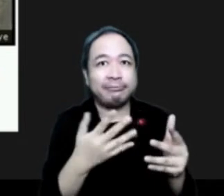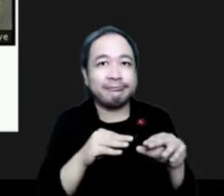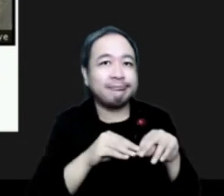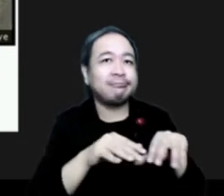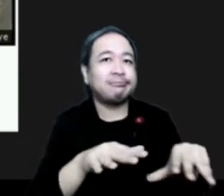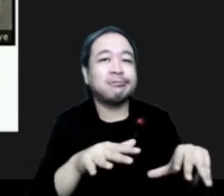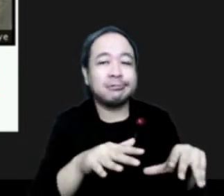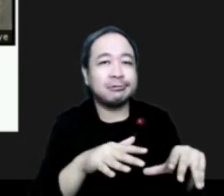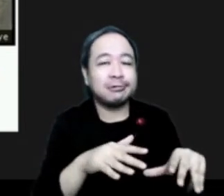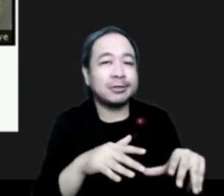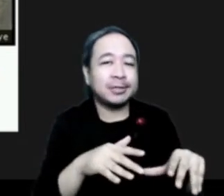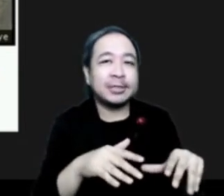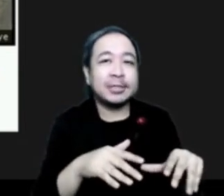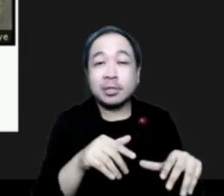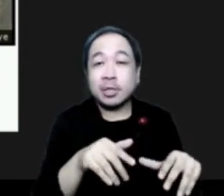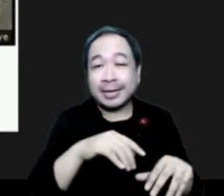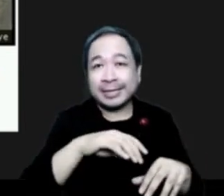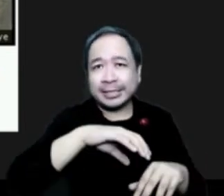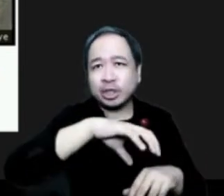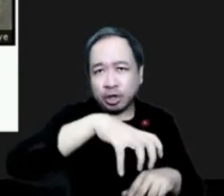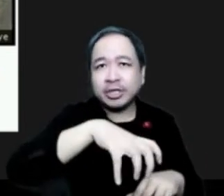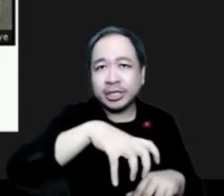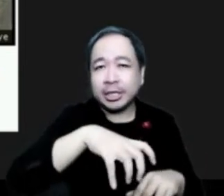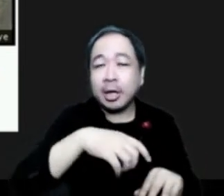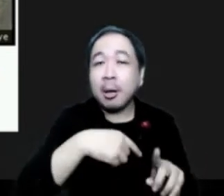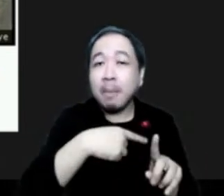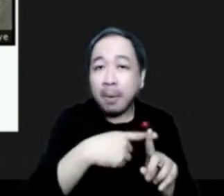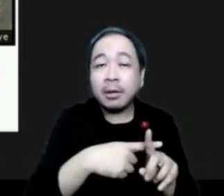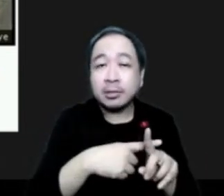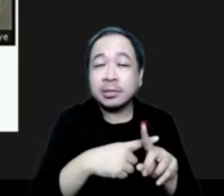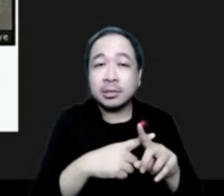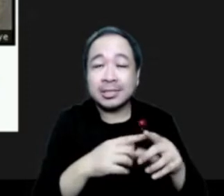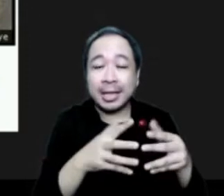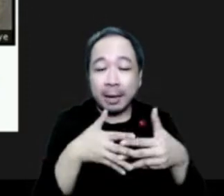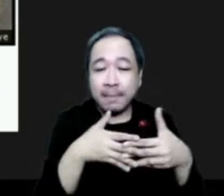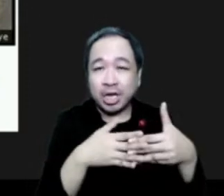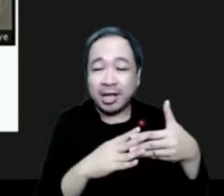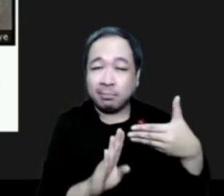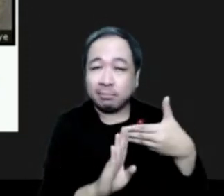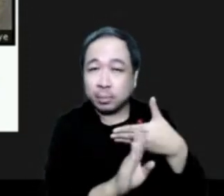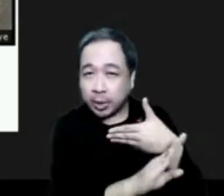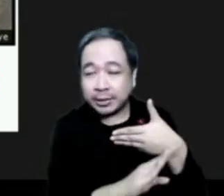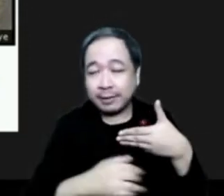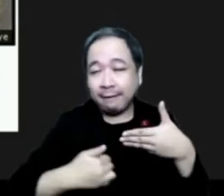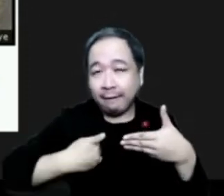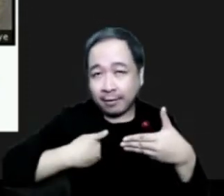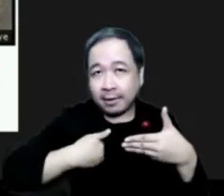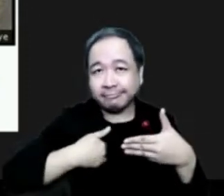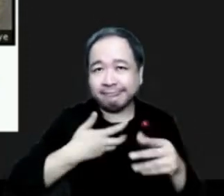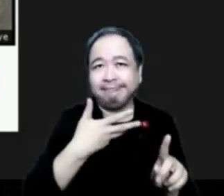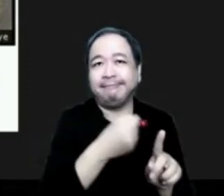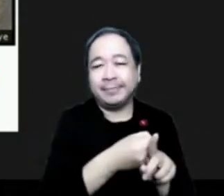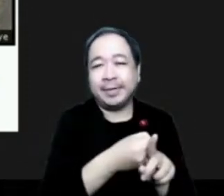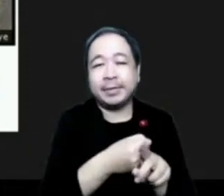In the national level, but especially in the western parts of states and Canada. We, at the beginning, our